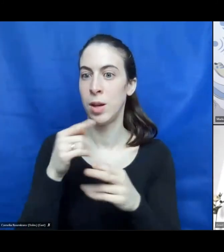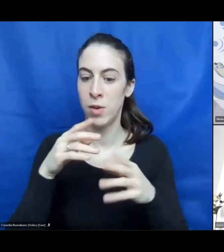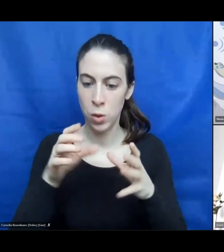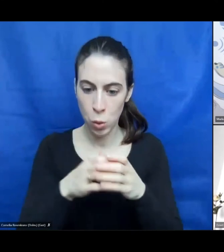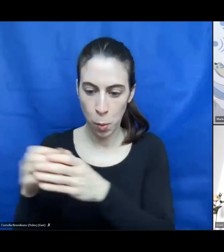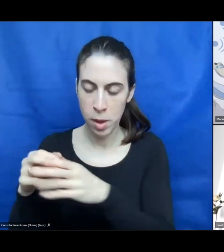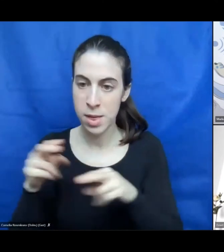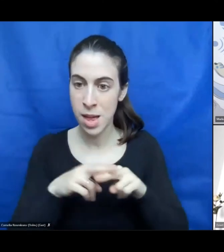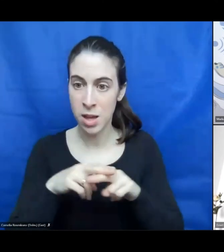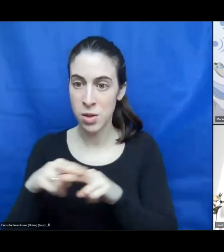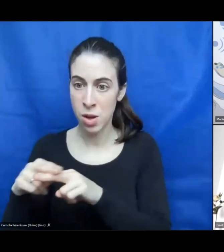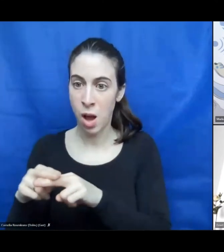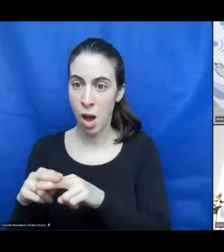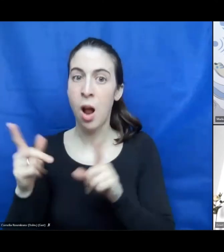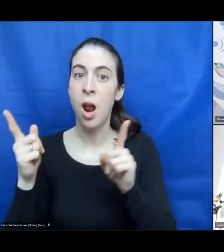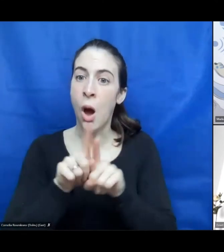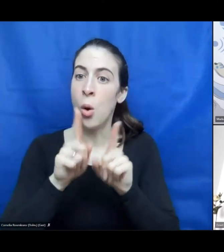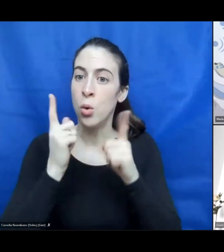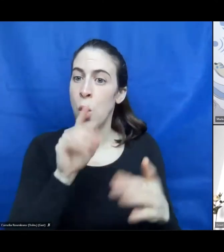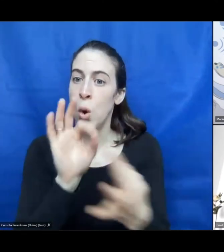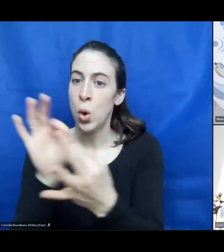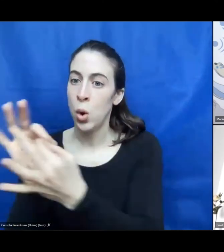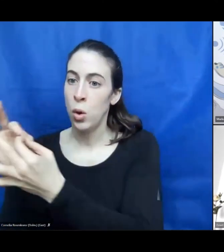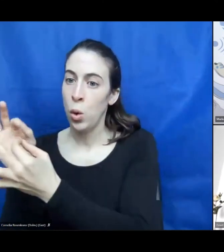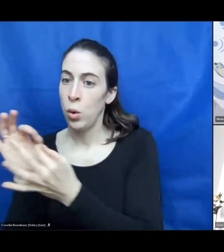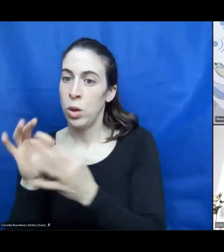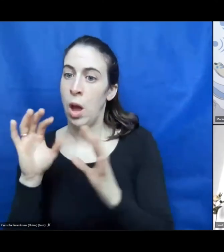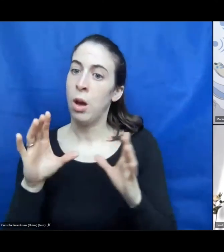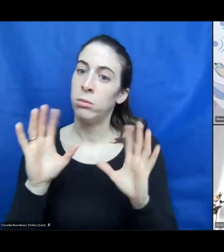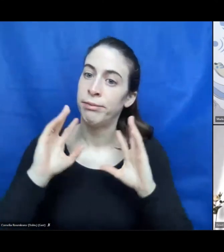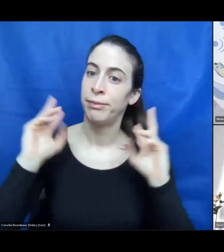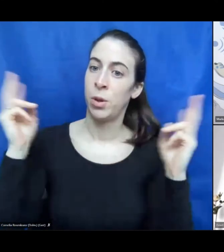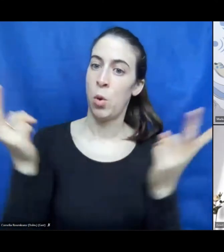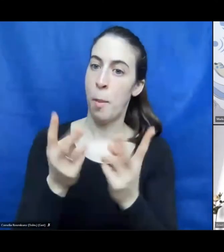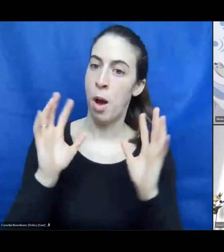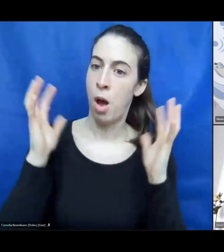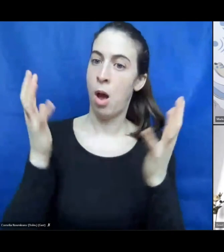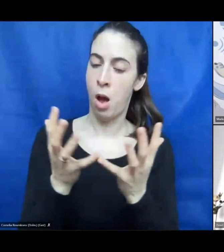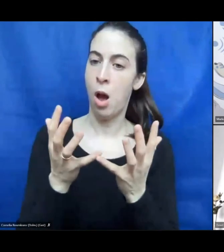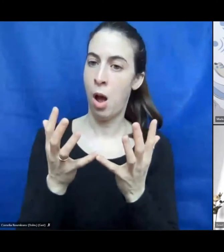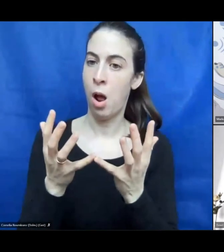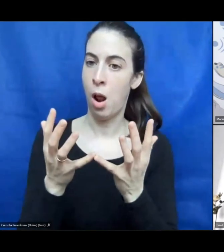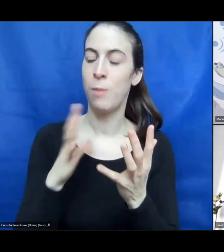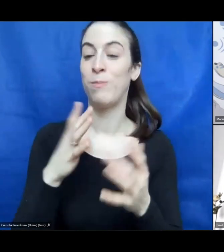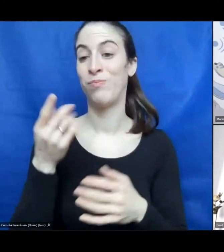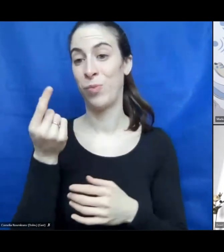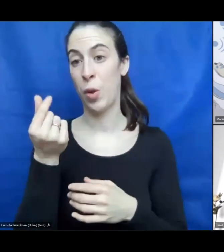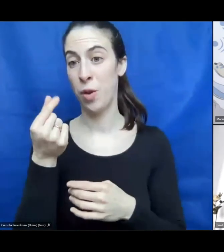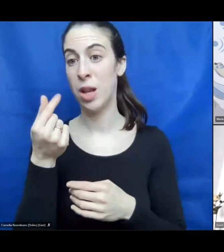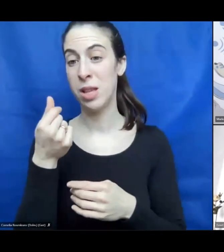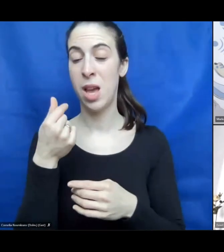should connect on a global, global field. Yeah. And to the financing topic, sure,